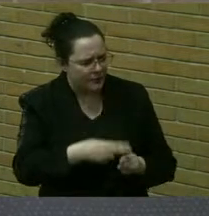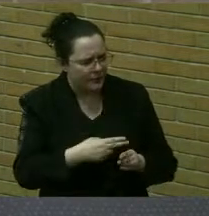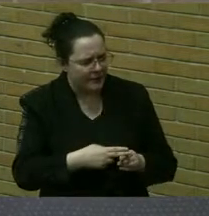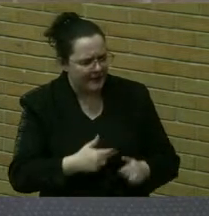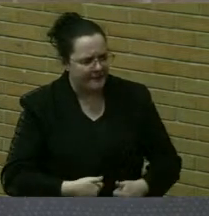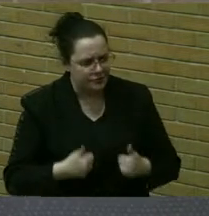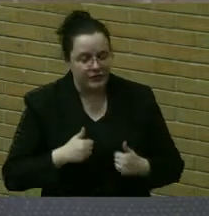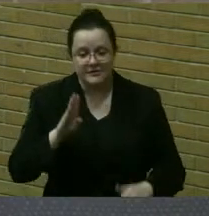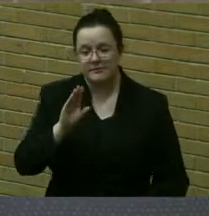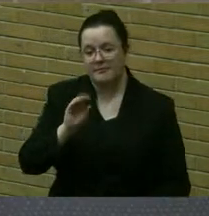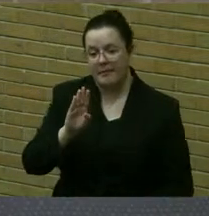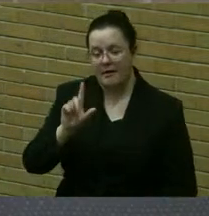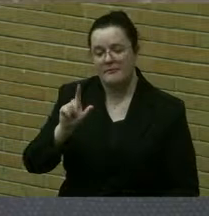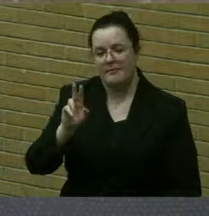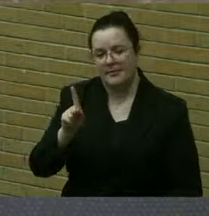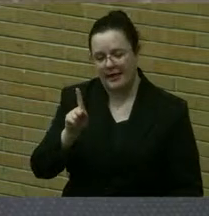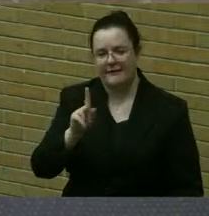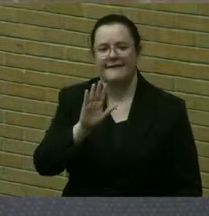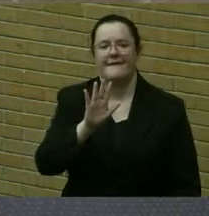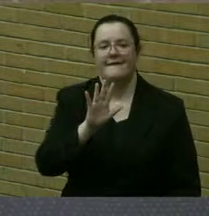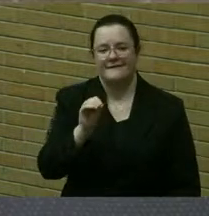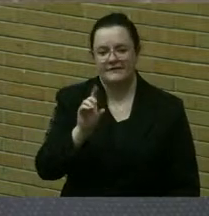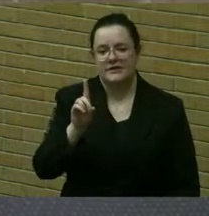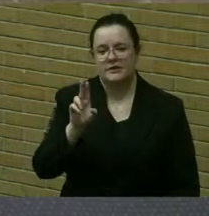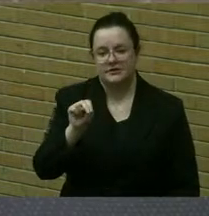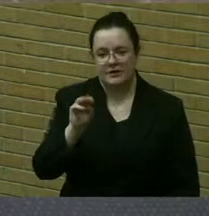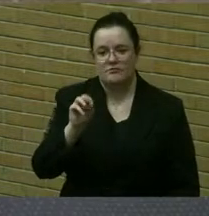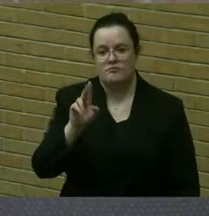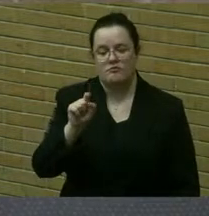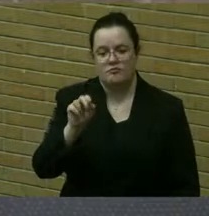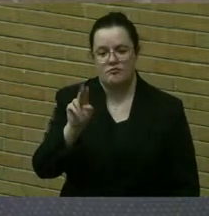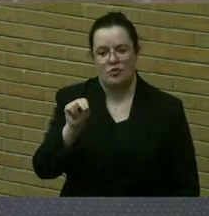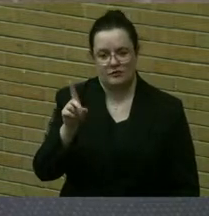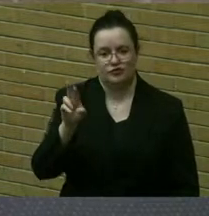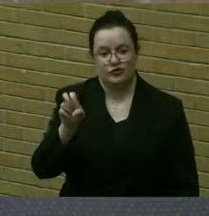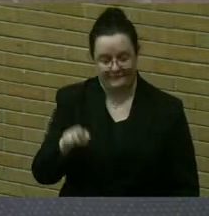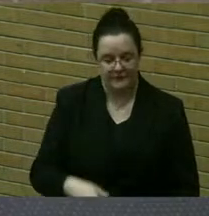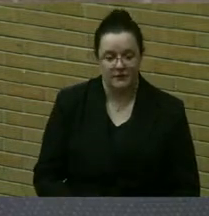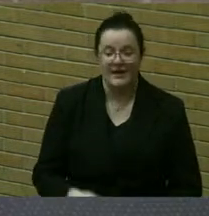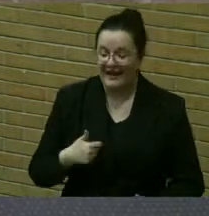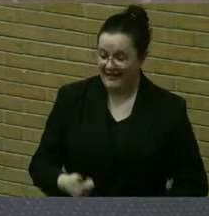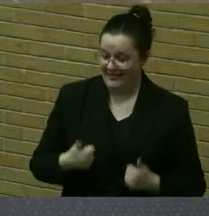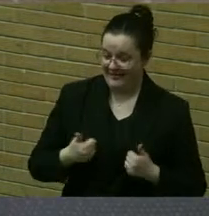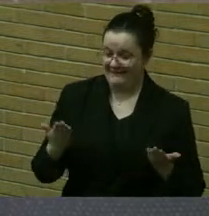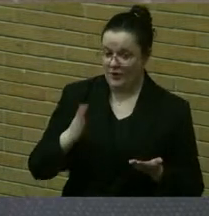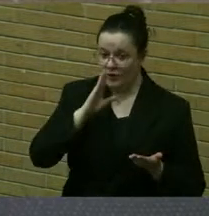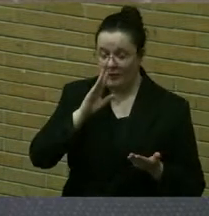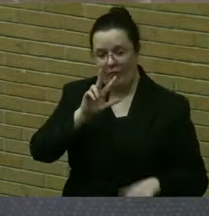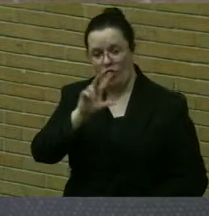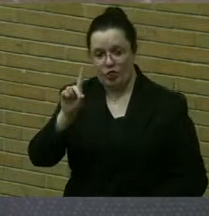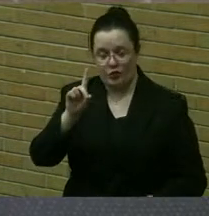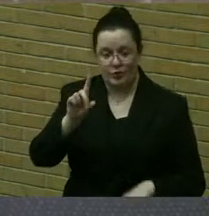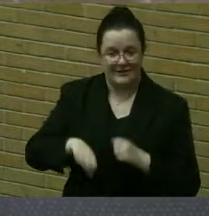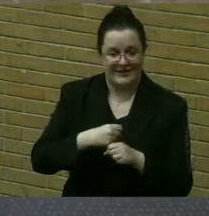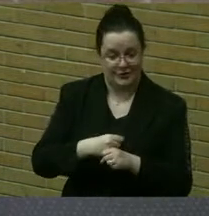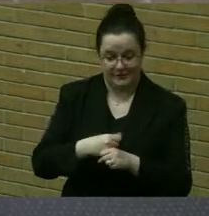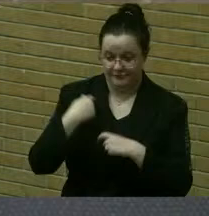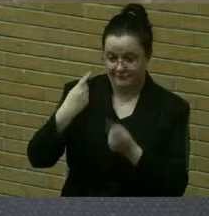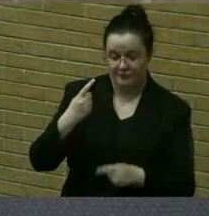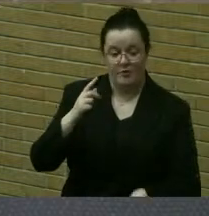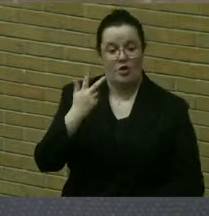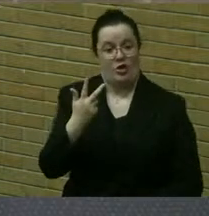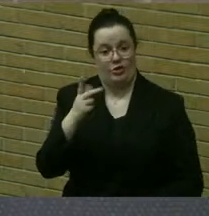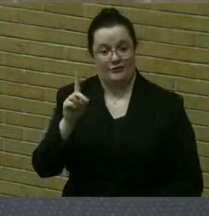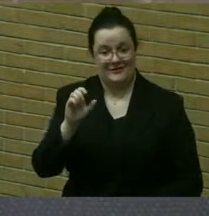address? Block, 50 Dunmartin Drive. I have been a Brighton president for 31 years. For nearly three decades, I had no desire